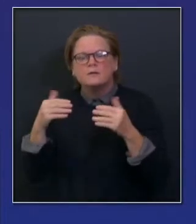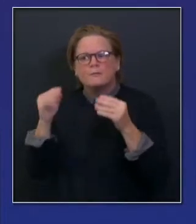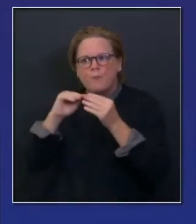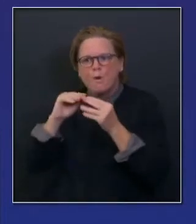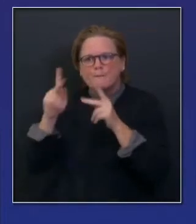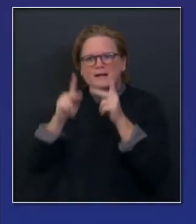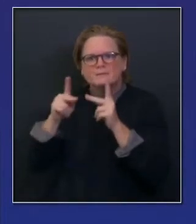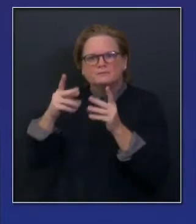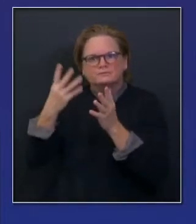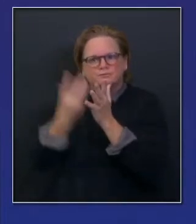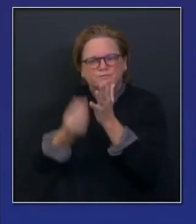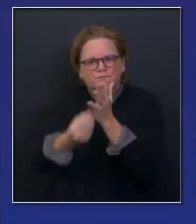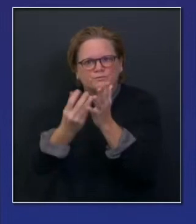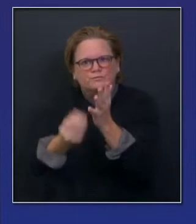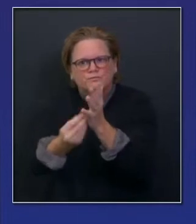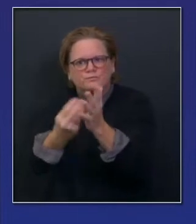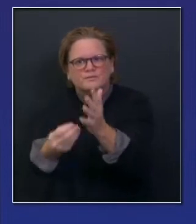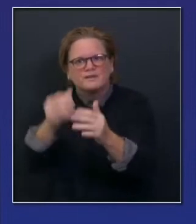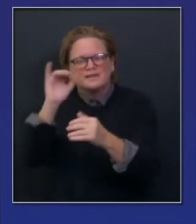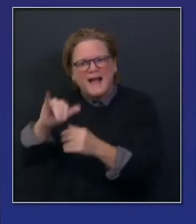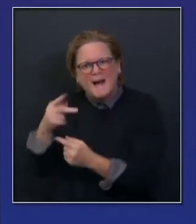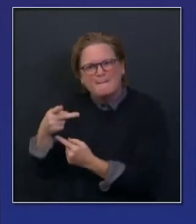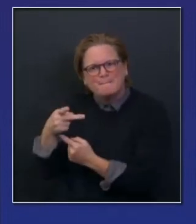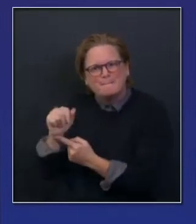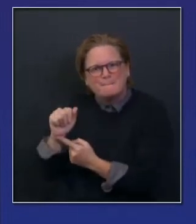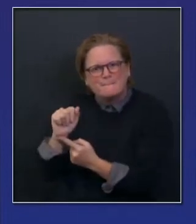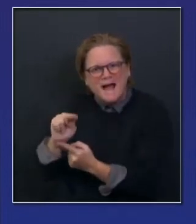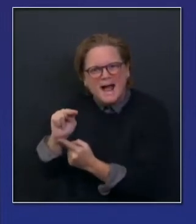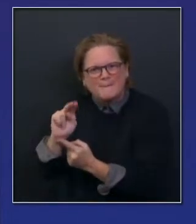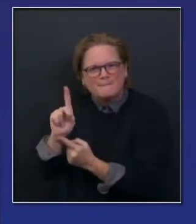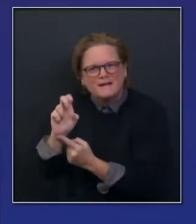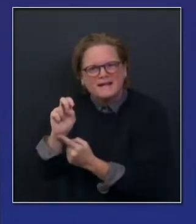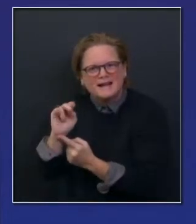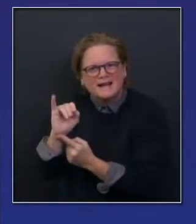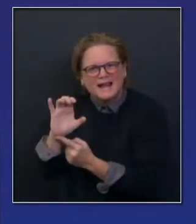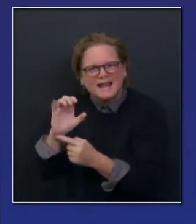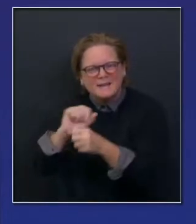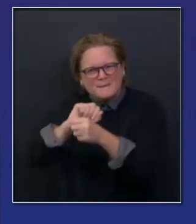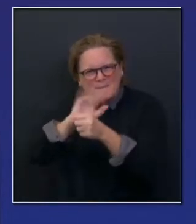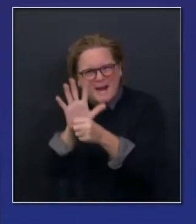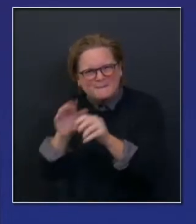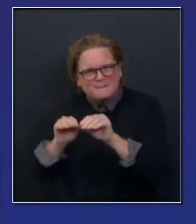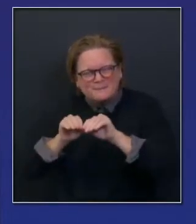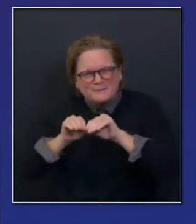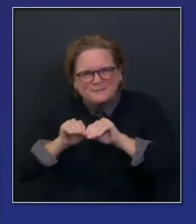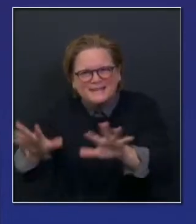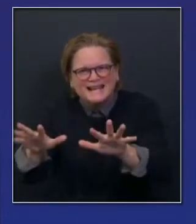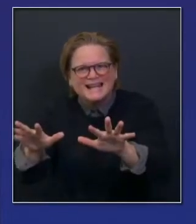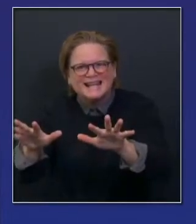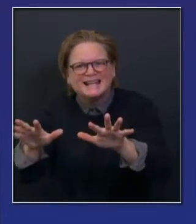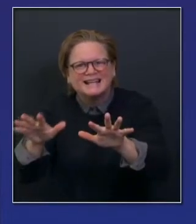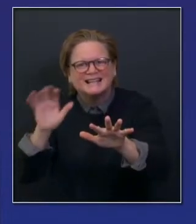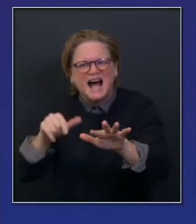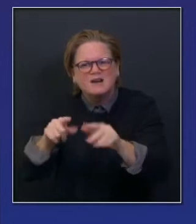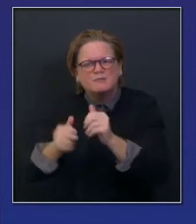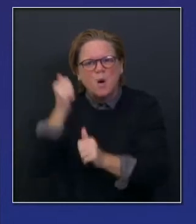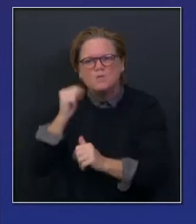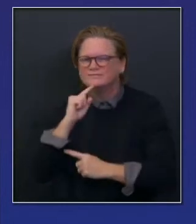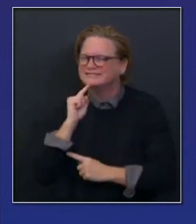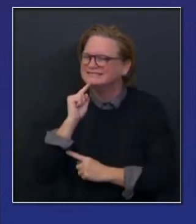middle of it right now. We're near the end, but we're in the middle of the most acute peak